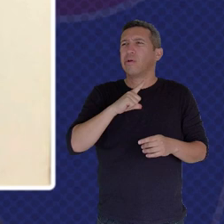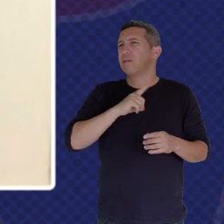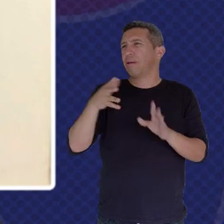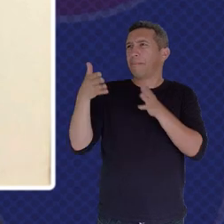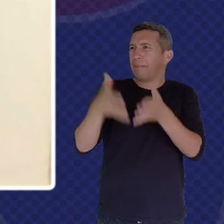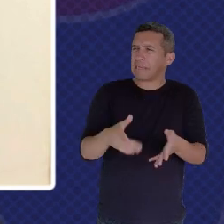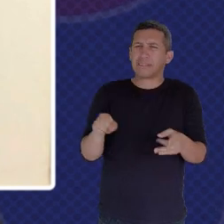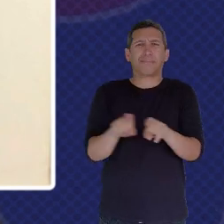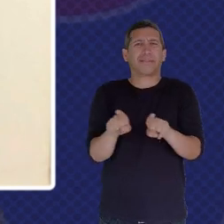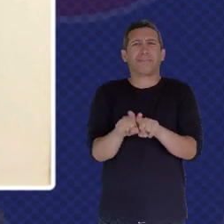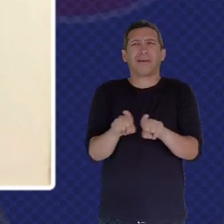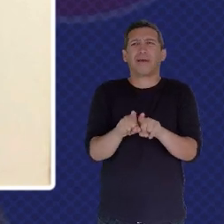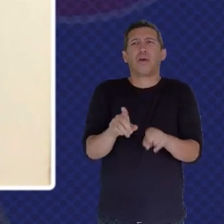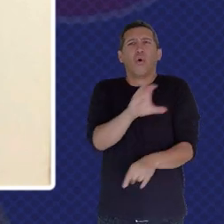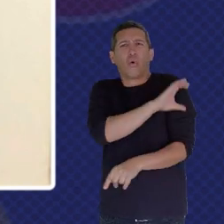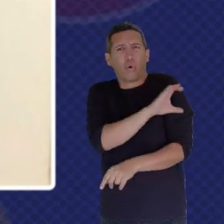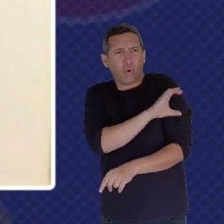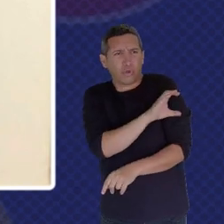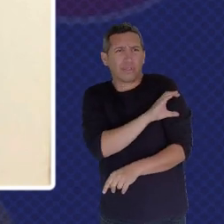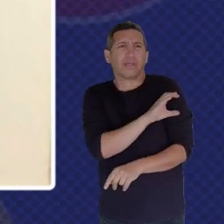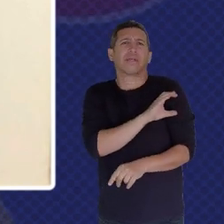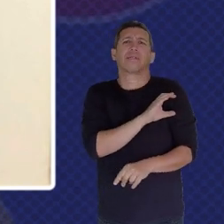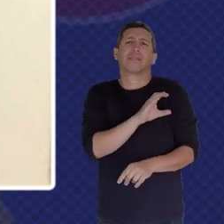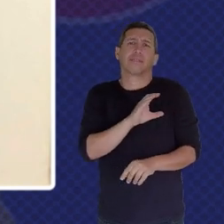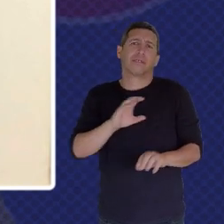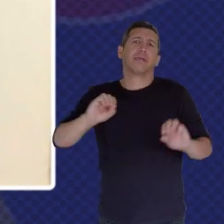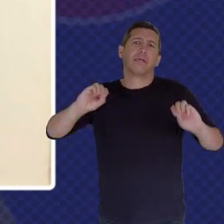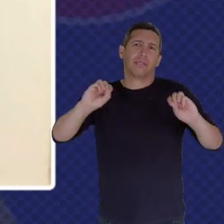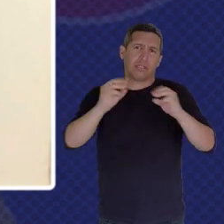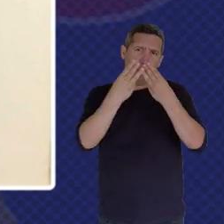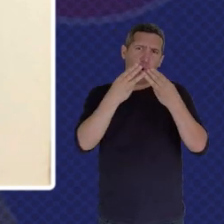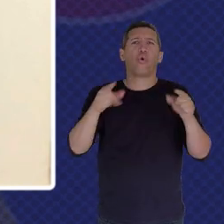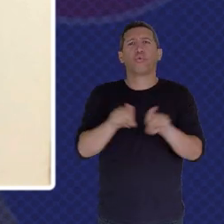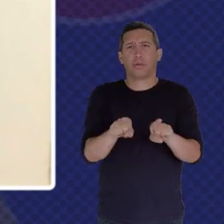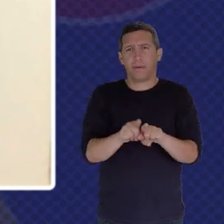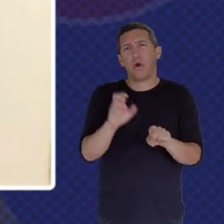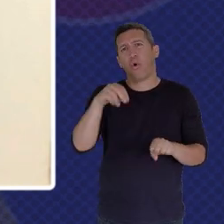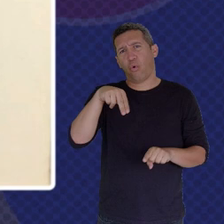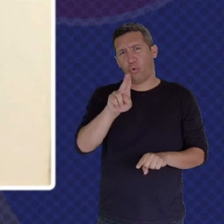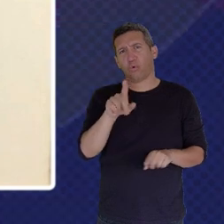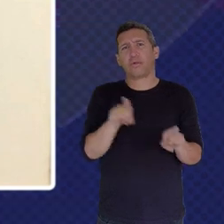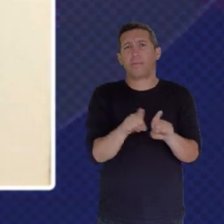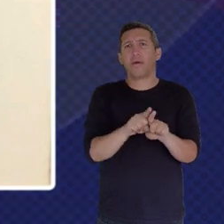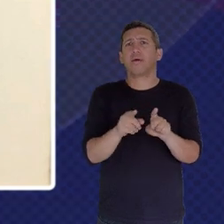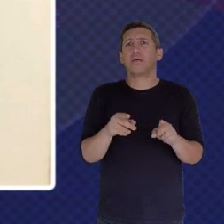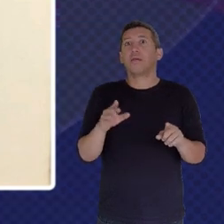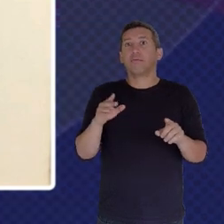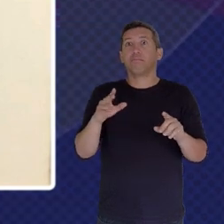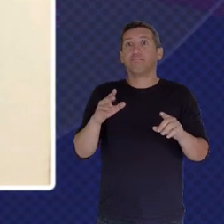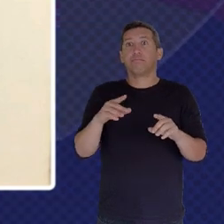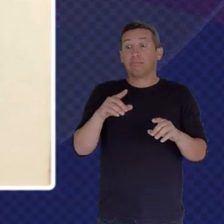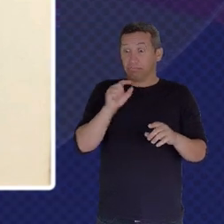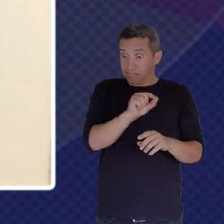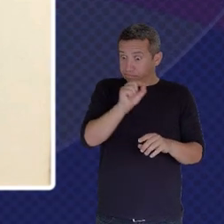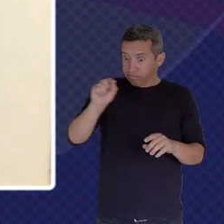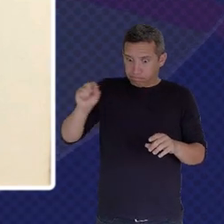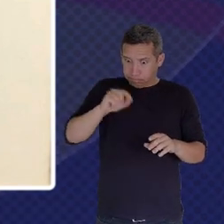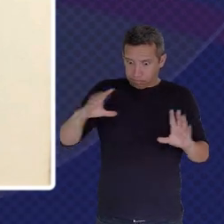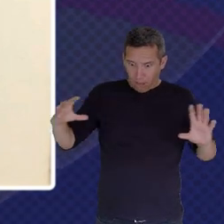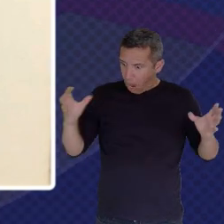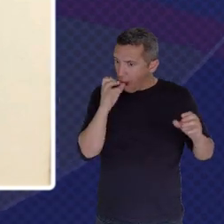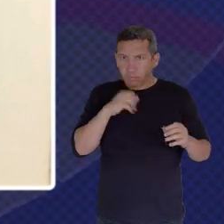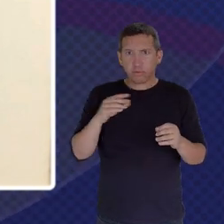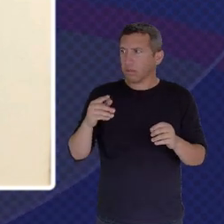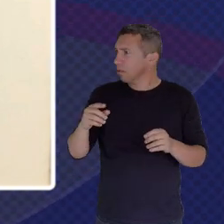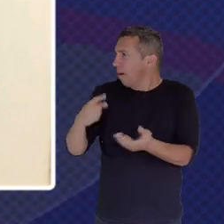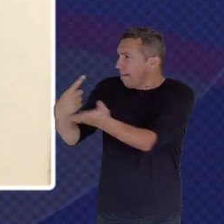Nations On It So That When Issues Happen They Can Meet Immediately They Can Take Decisions